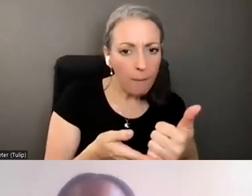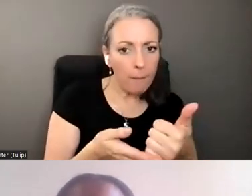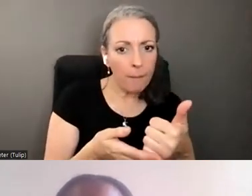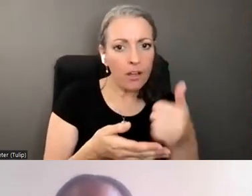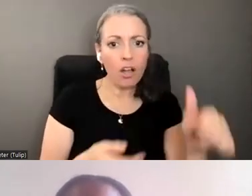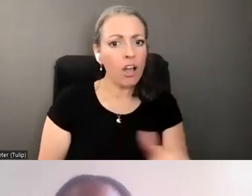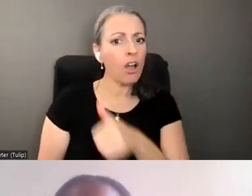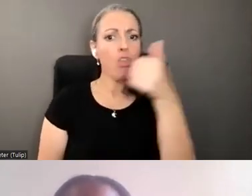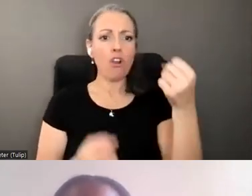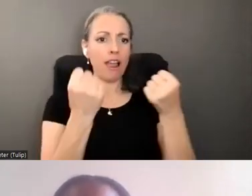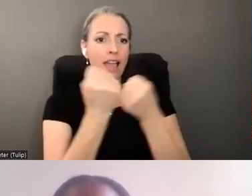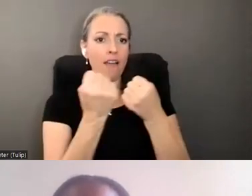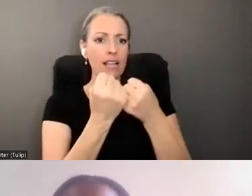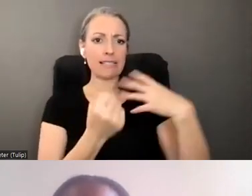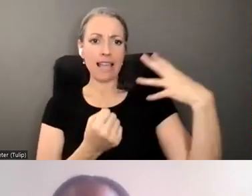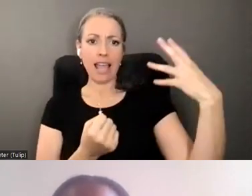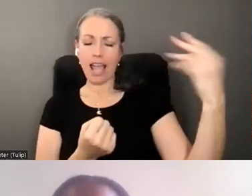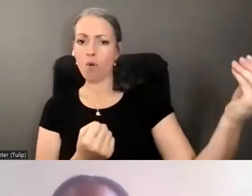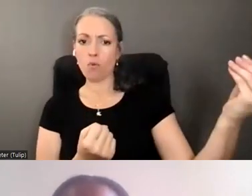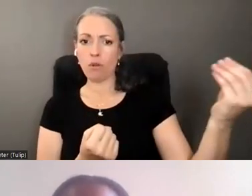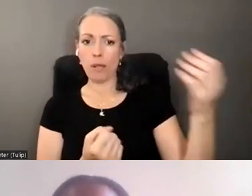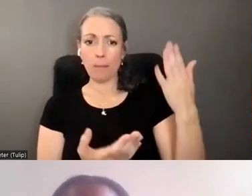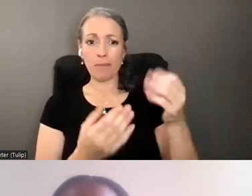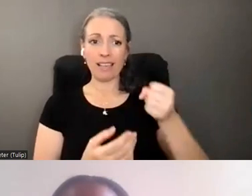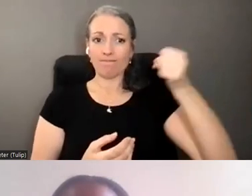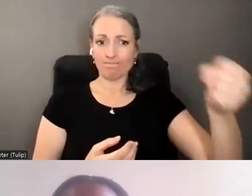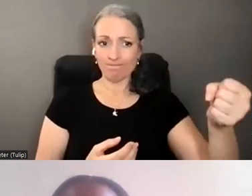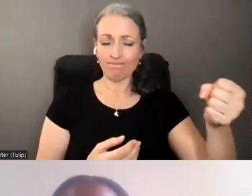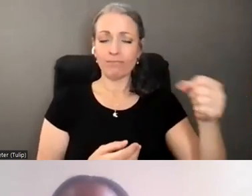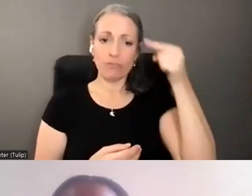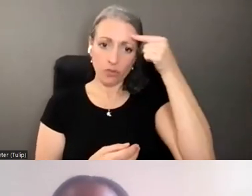advocates out there that could be assigned to his case to, you know,